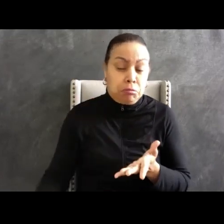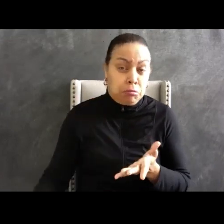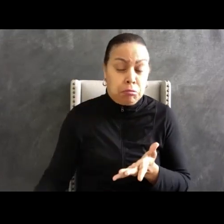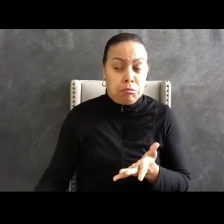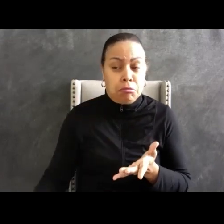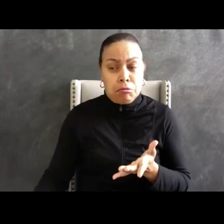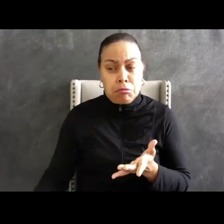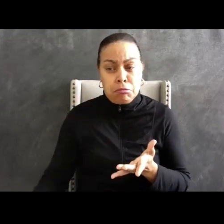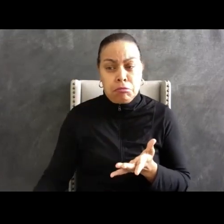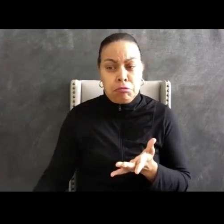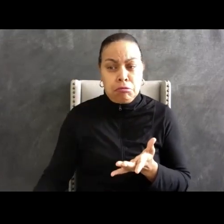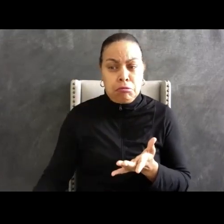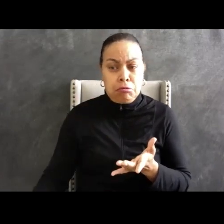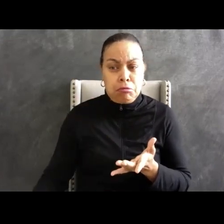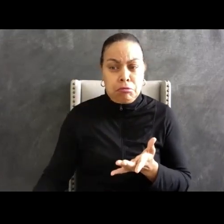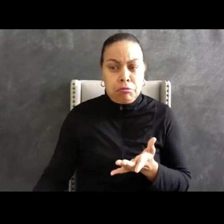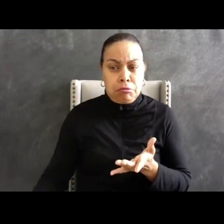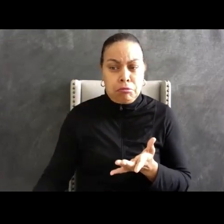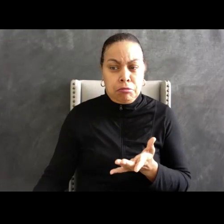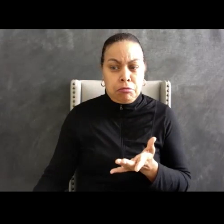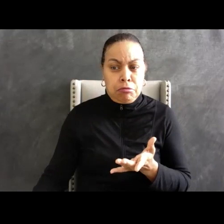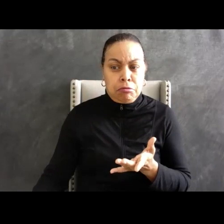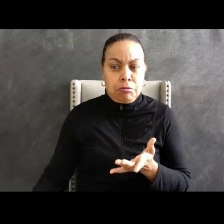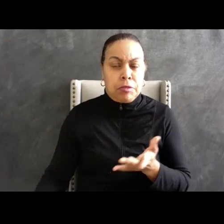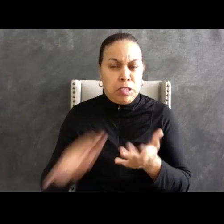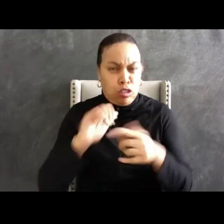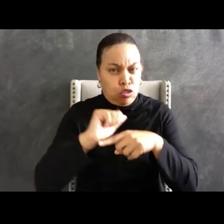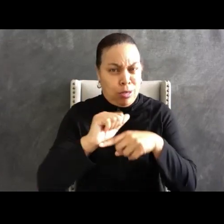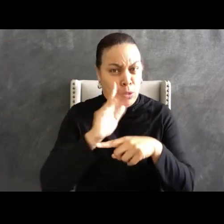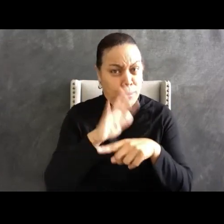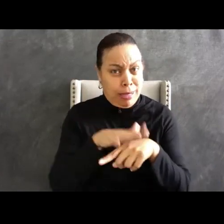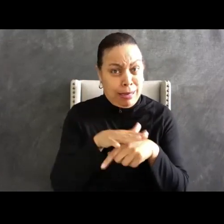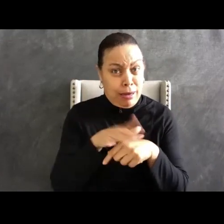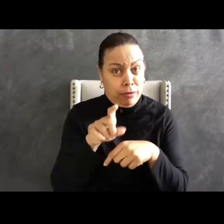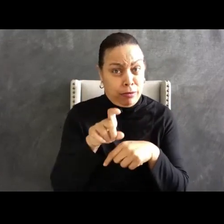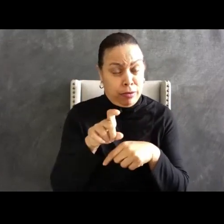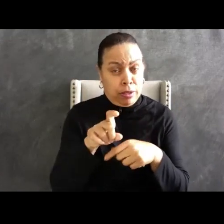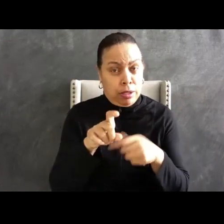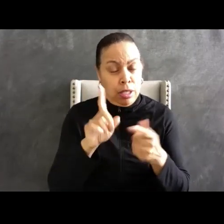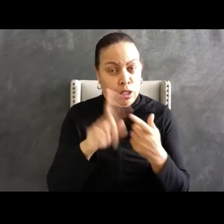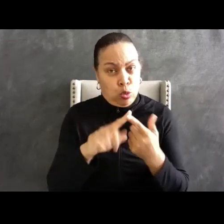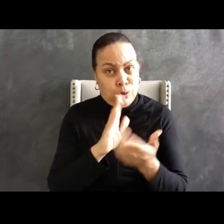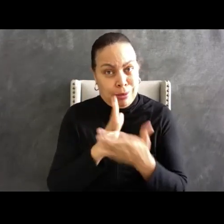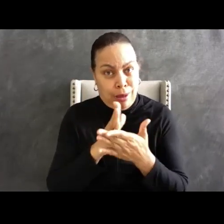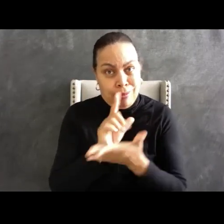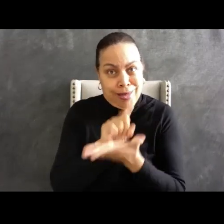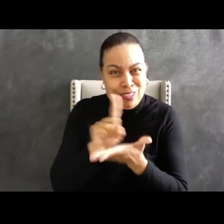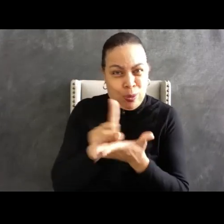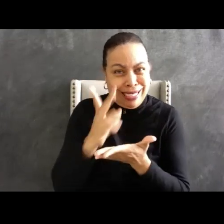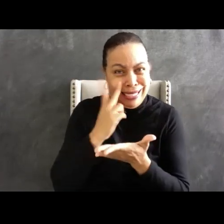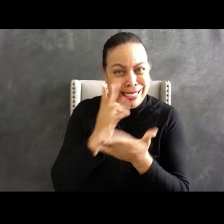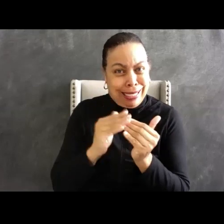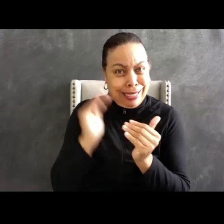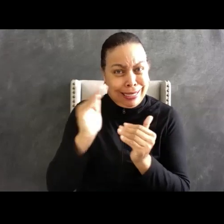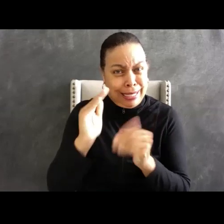bias policing or the excessive use or lethal use of force against black and